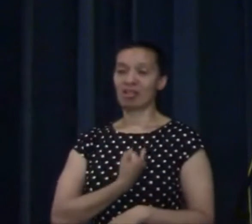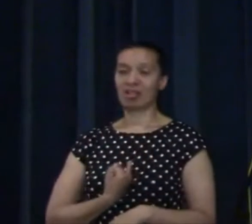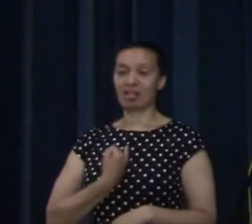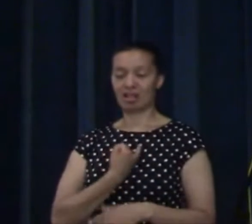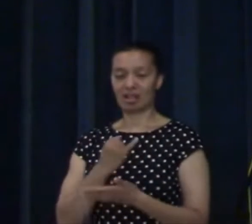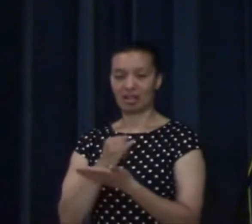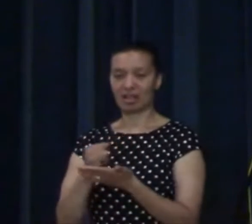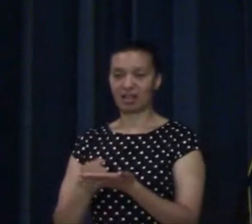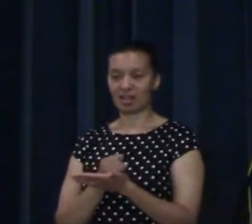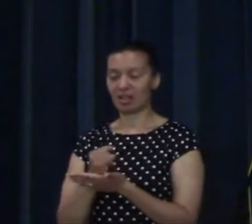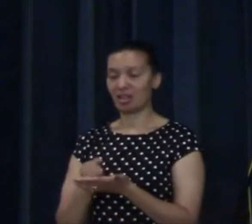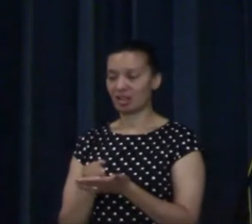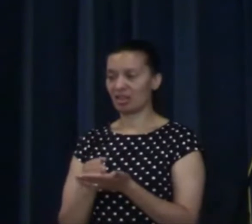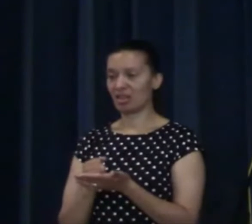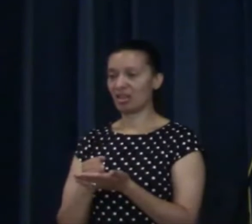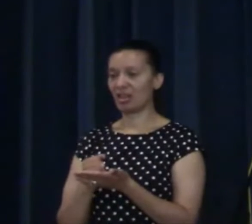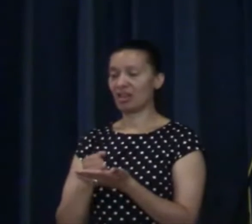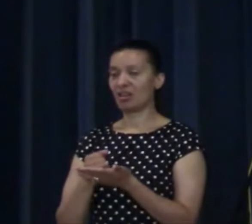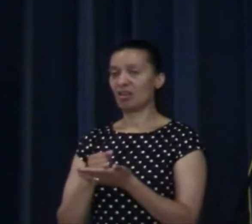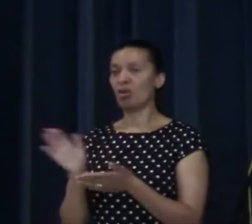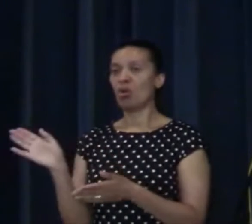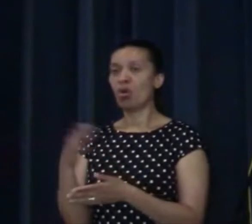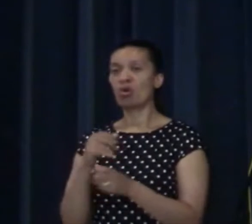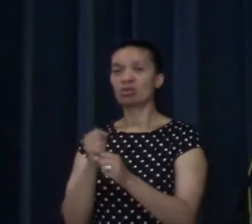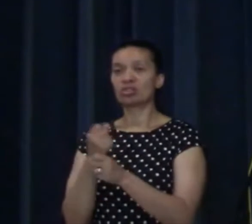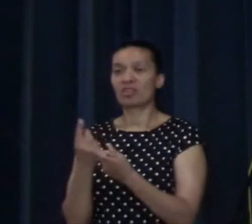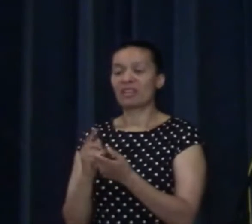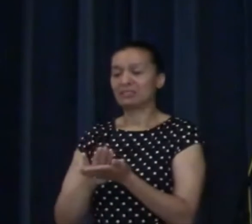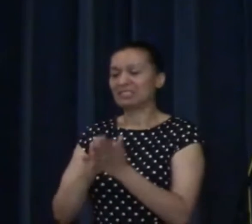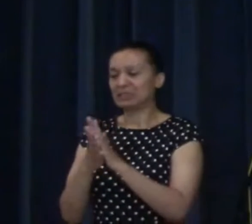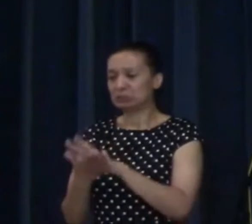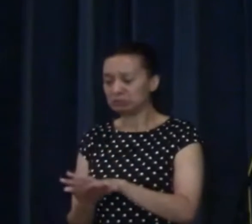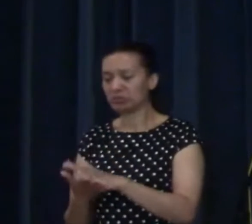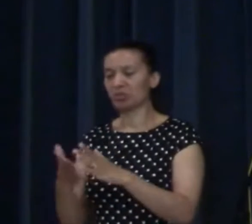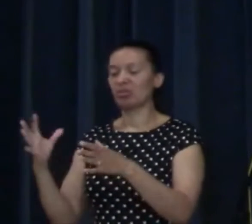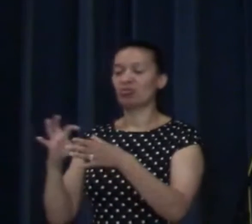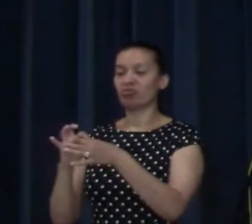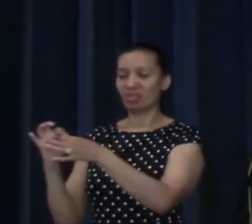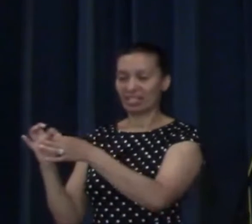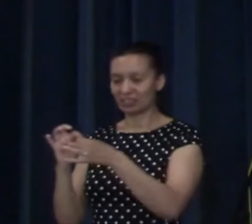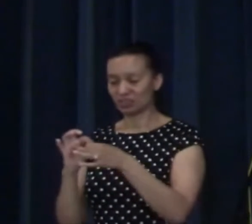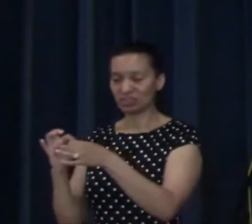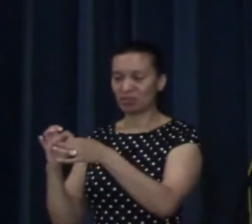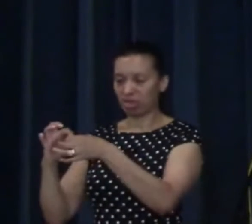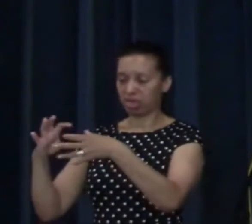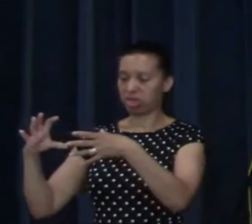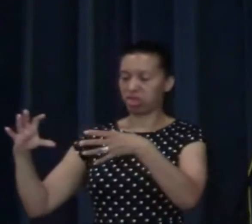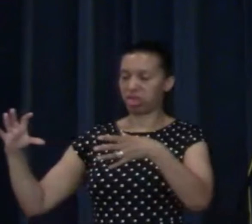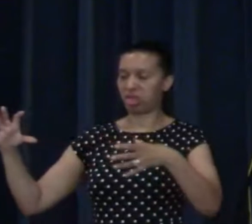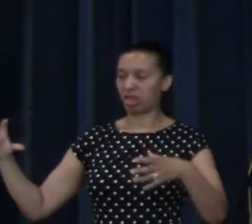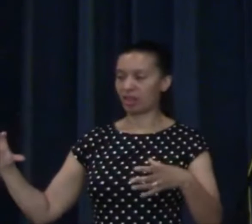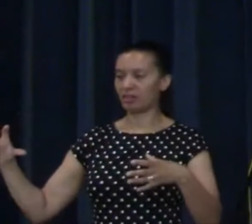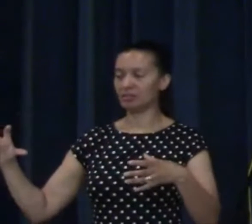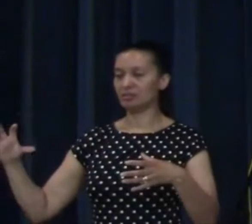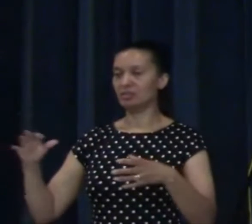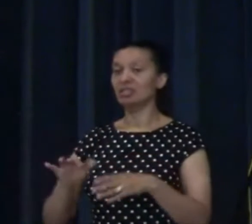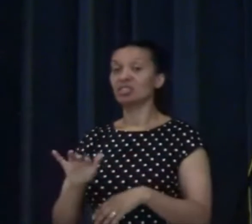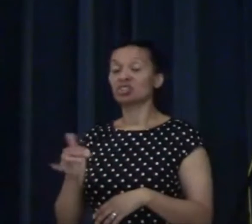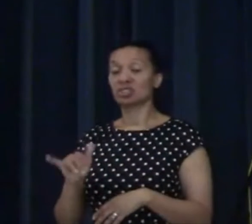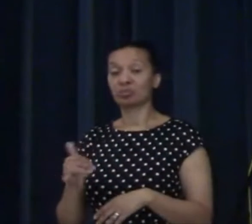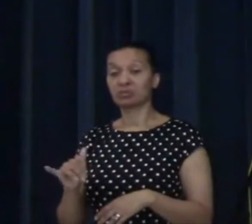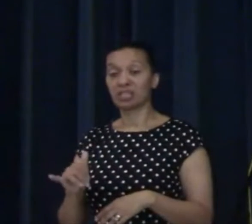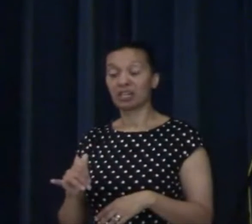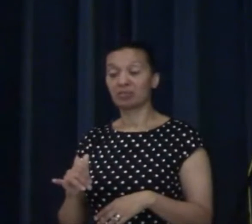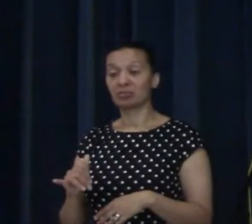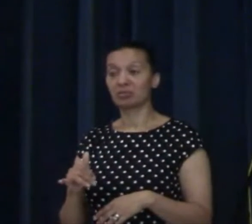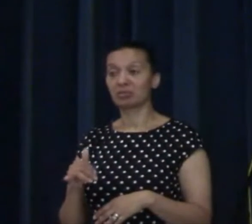done things that have damaged our relationship with God. We do things every day, unfortunately, that damage our relationship with God. Sometimes we